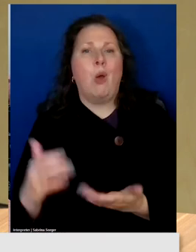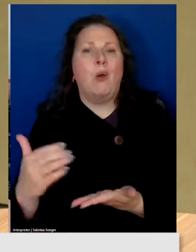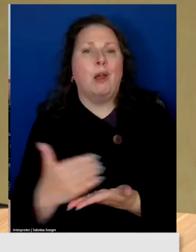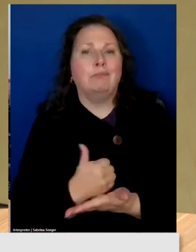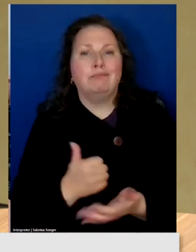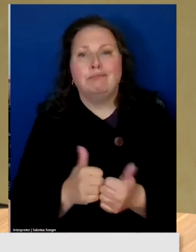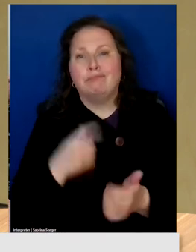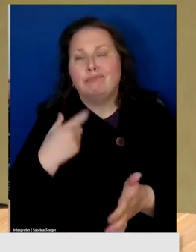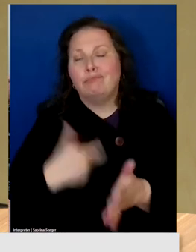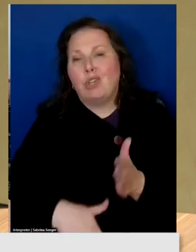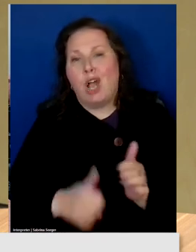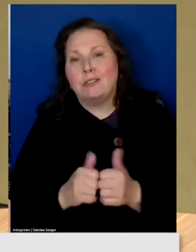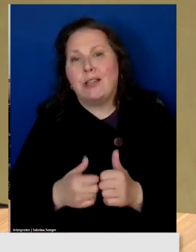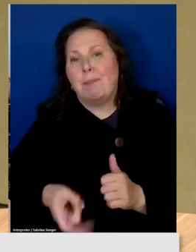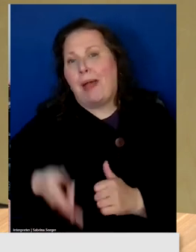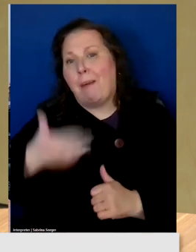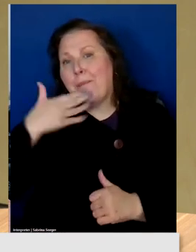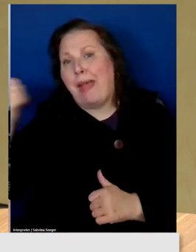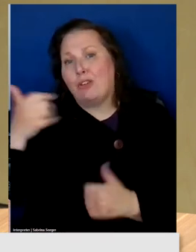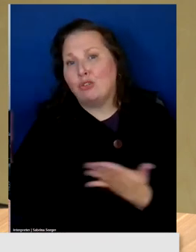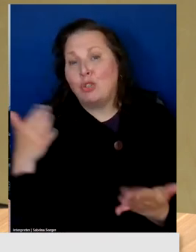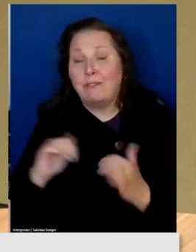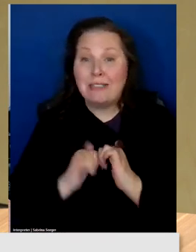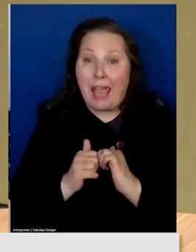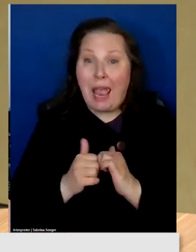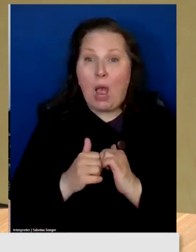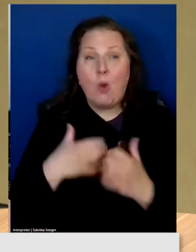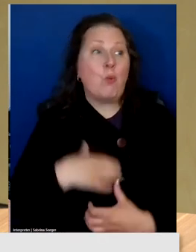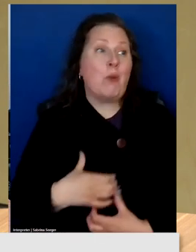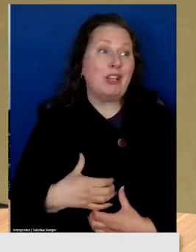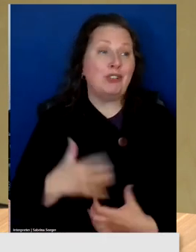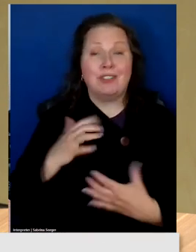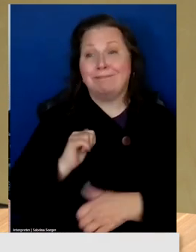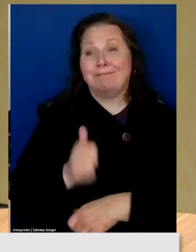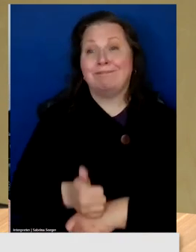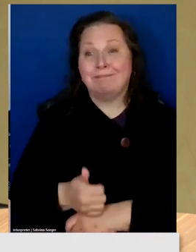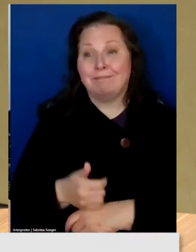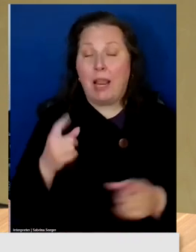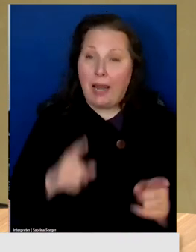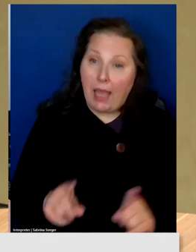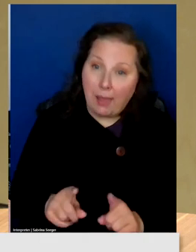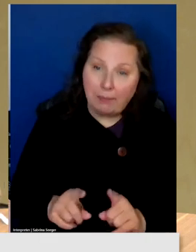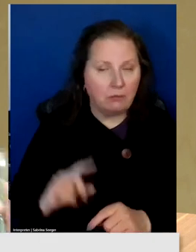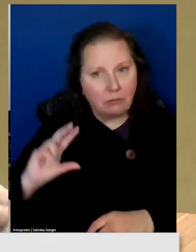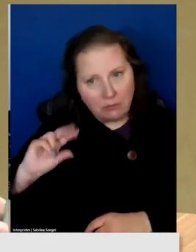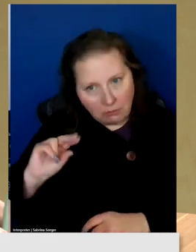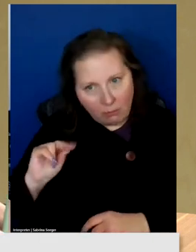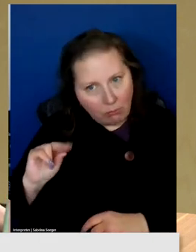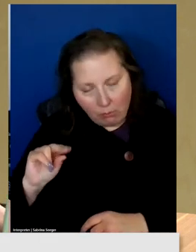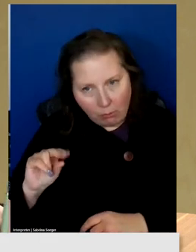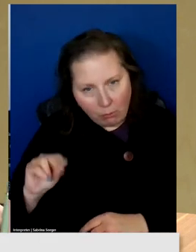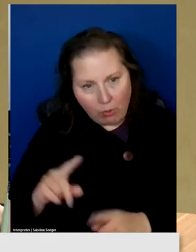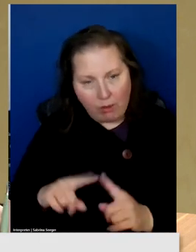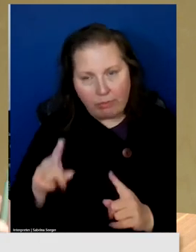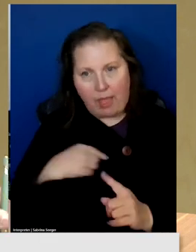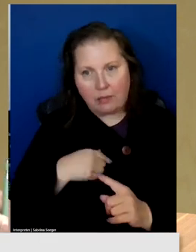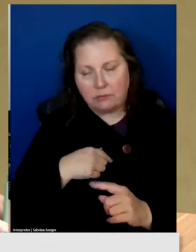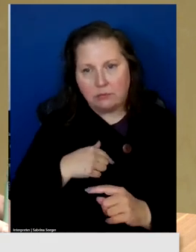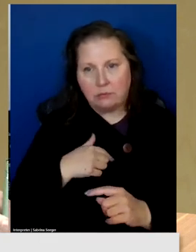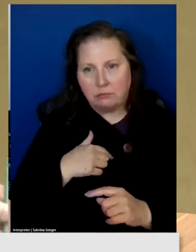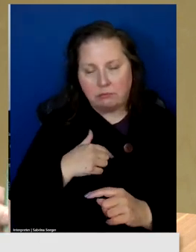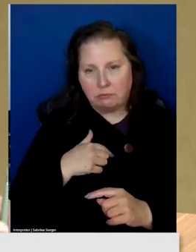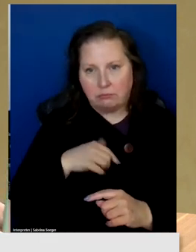and, and higher service by wishing it were so. That's, that's, that's, delusional thinking